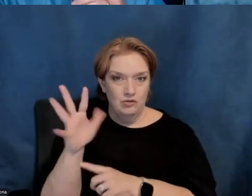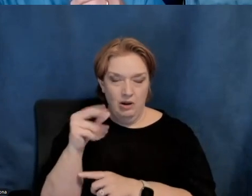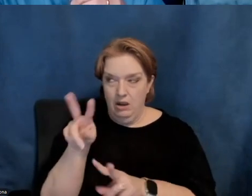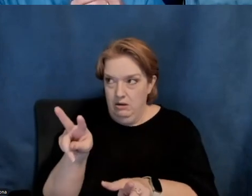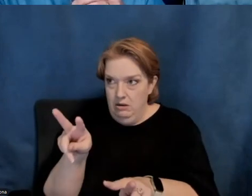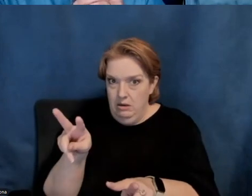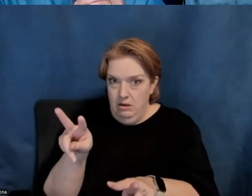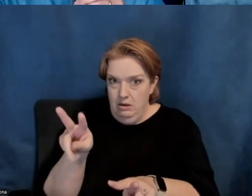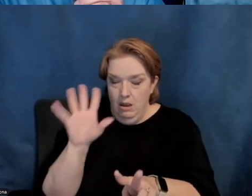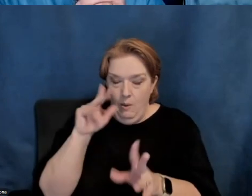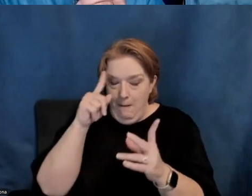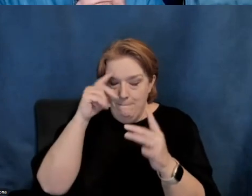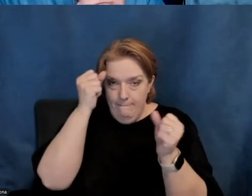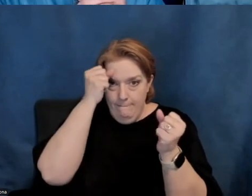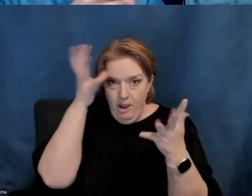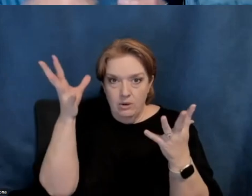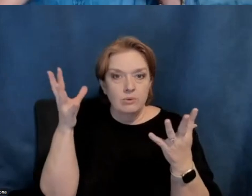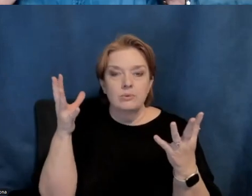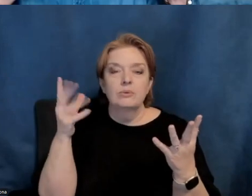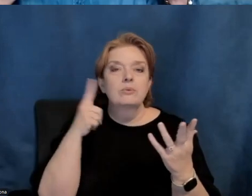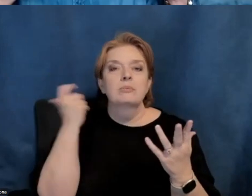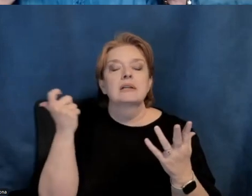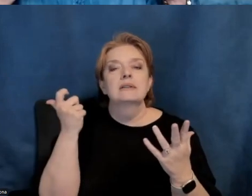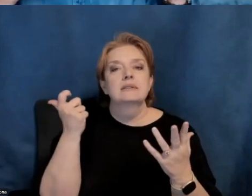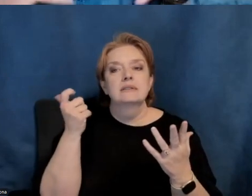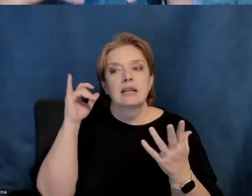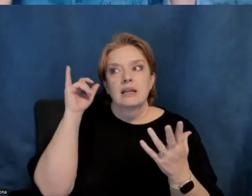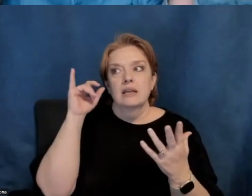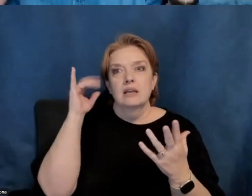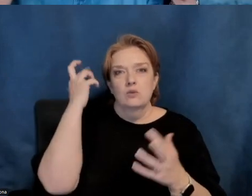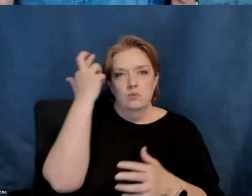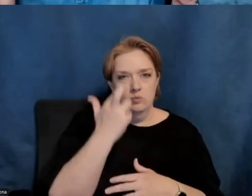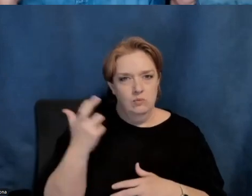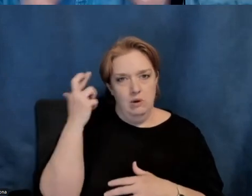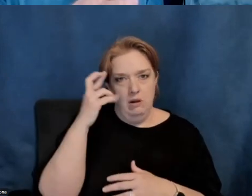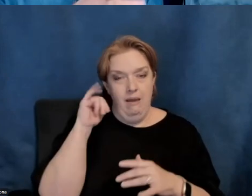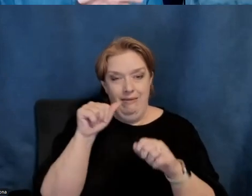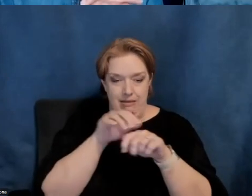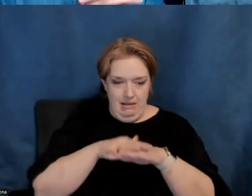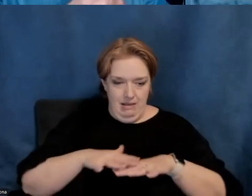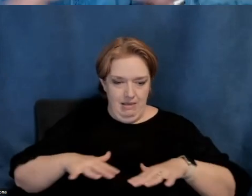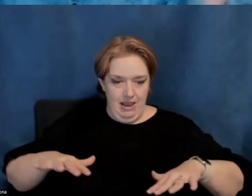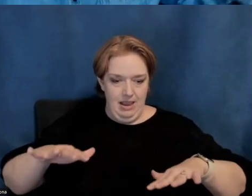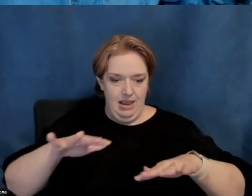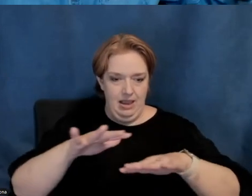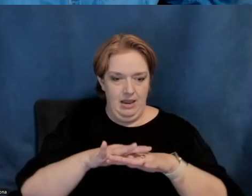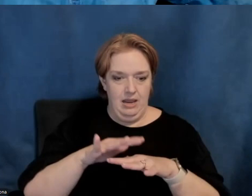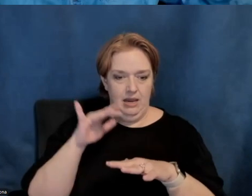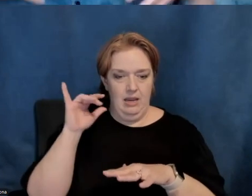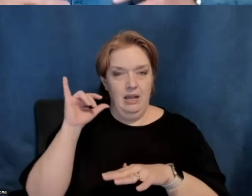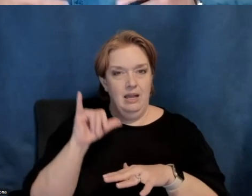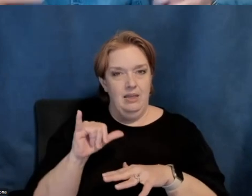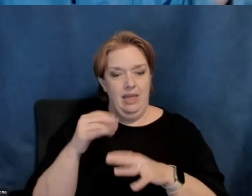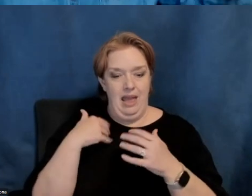it's kind of mind blowing to realize, uh, that, that a, a land that, uh, received, you know,